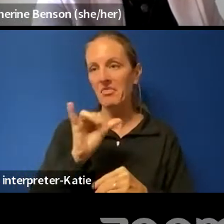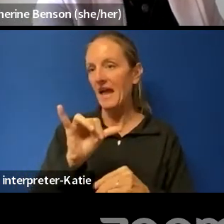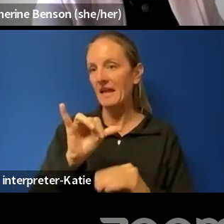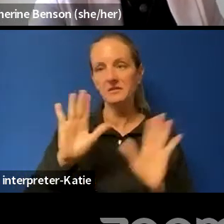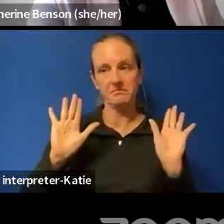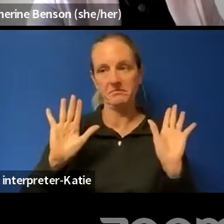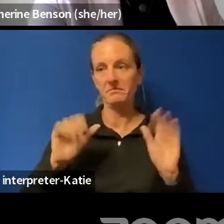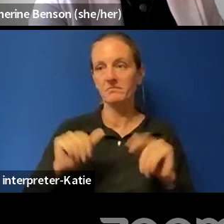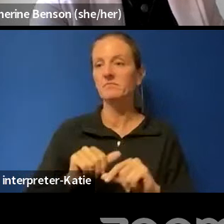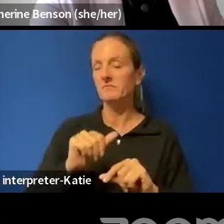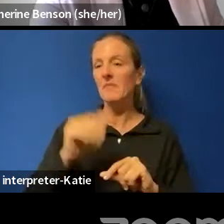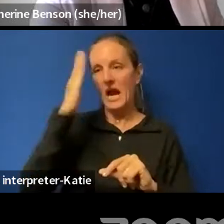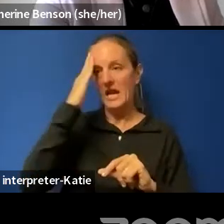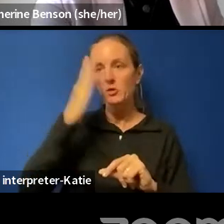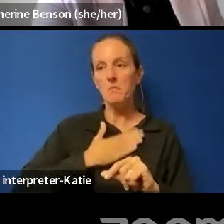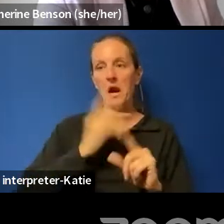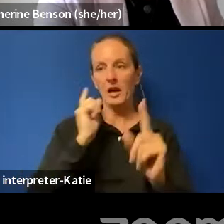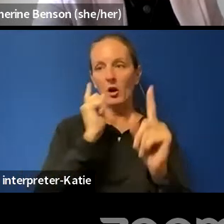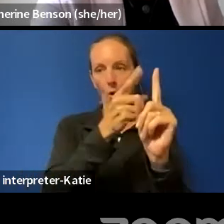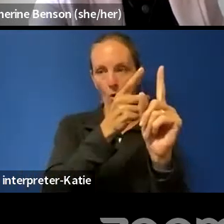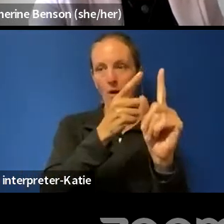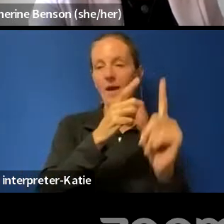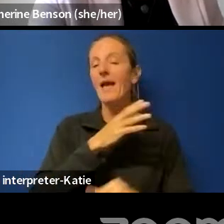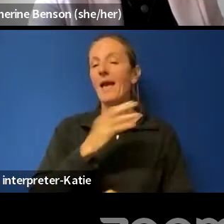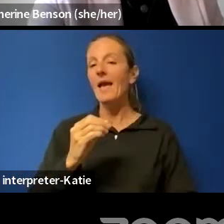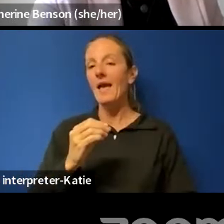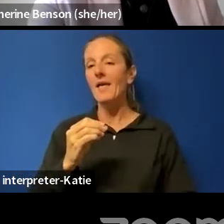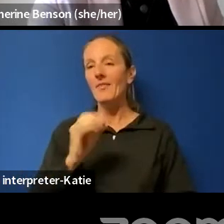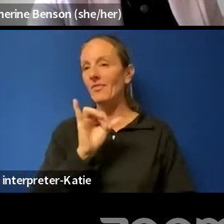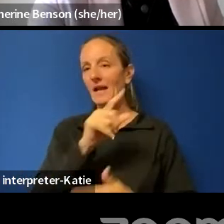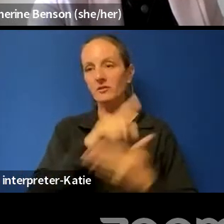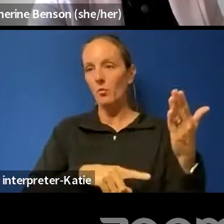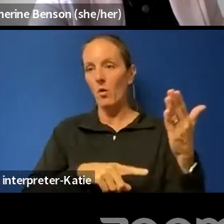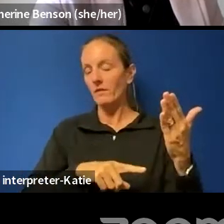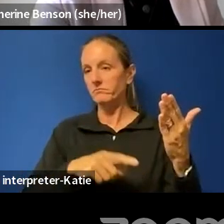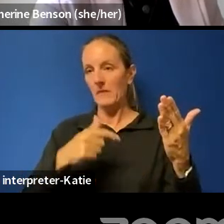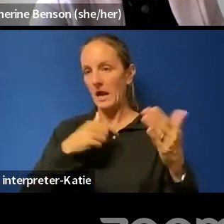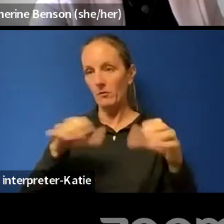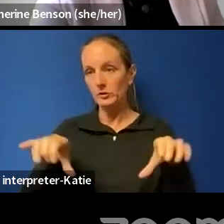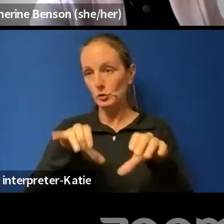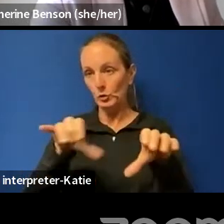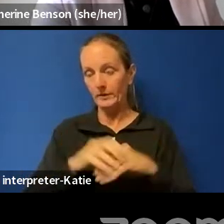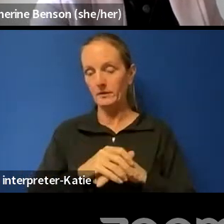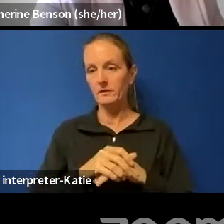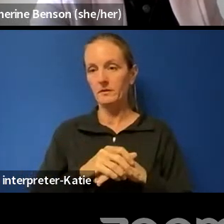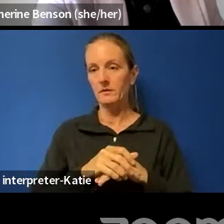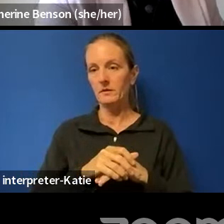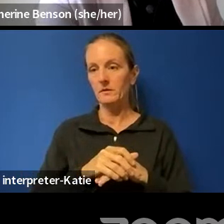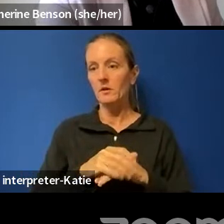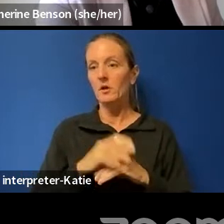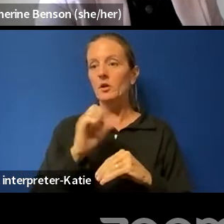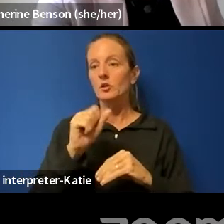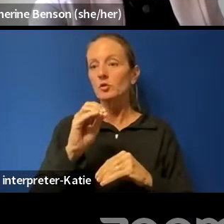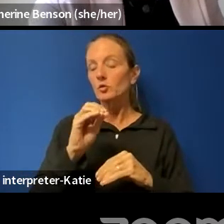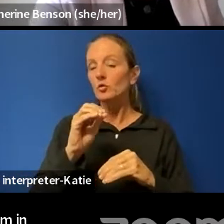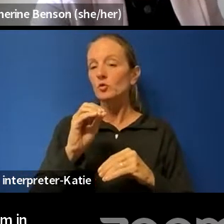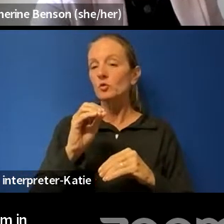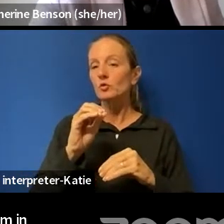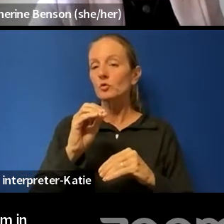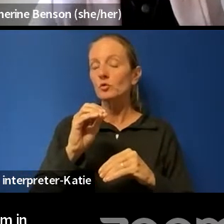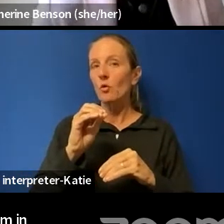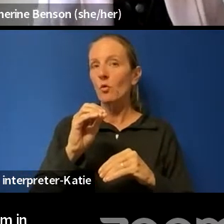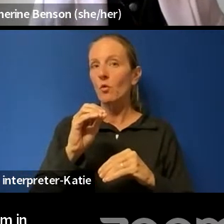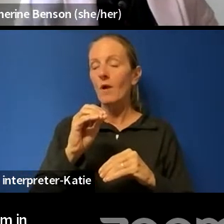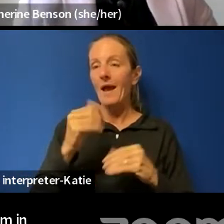my goal and I knew I, that, that's what I, that's what I was doing. Uh, and what I got out of knowing that